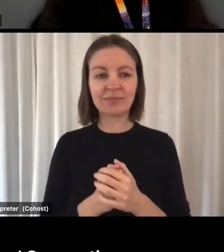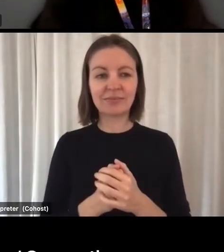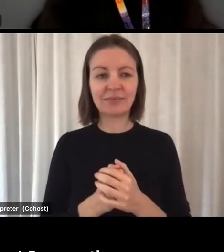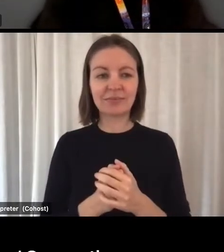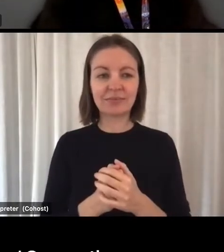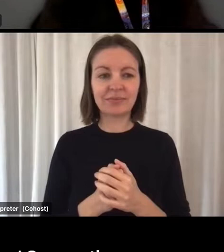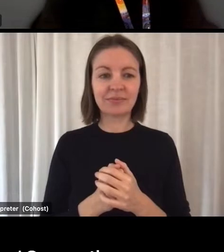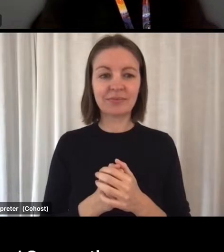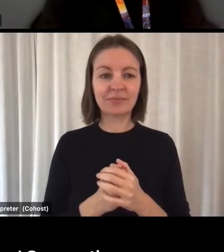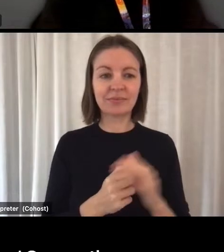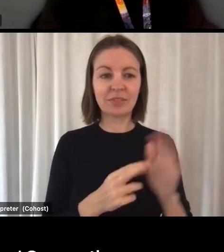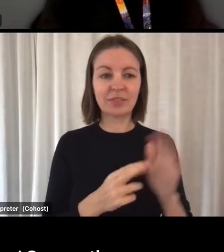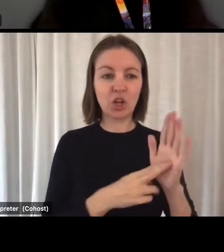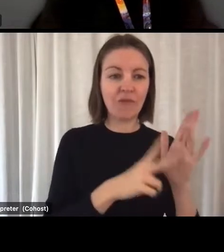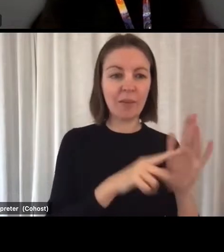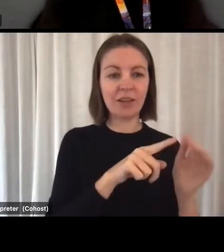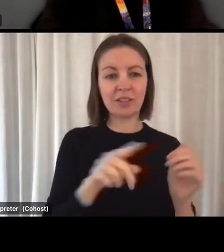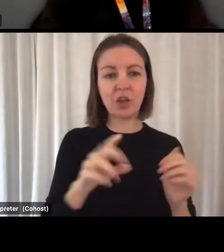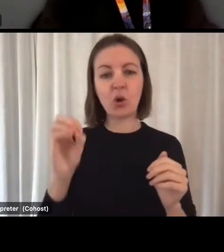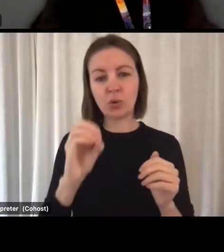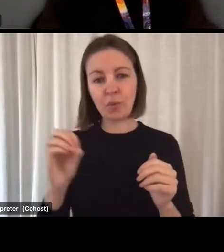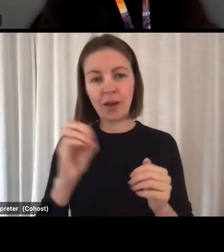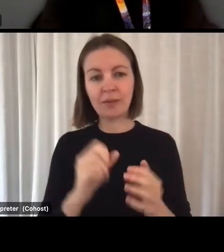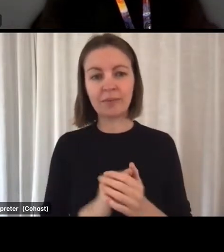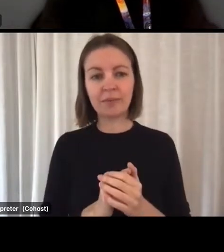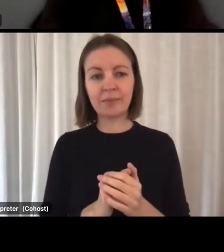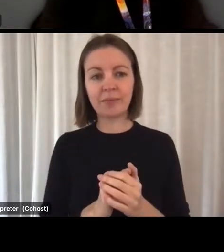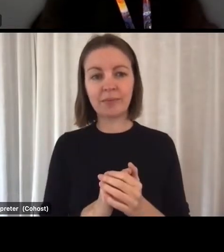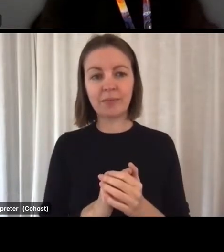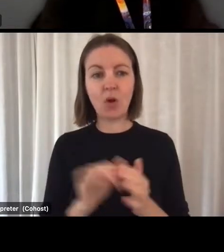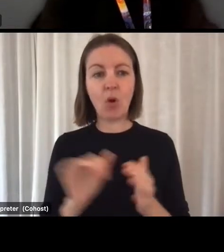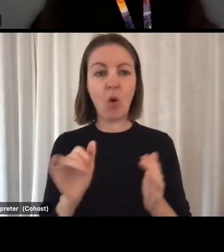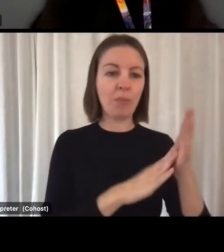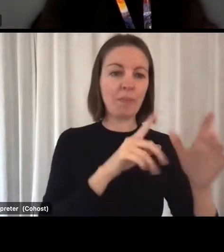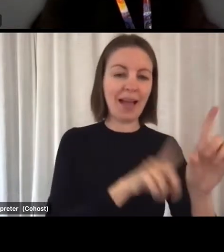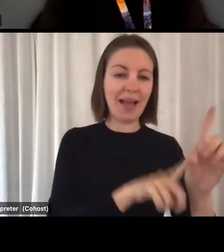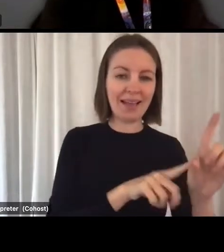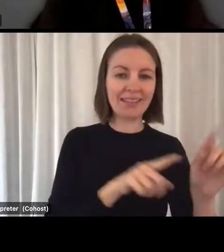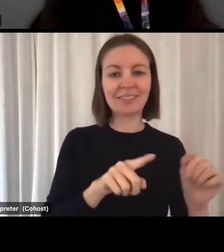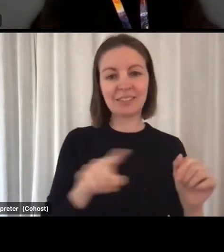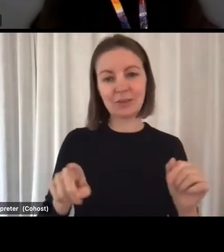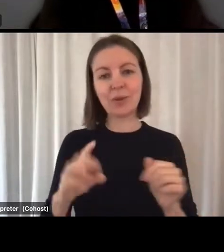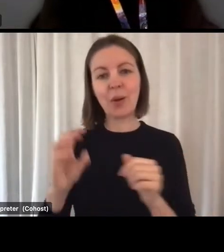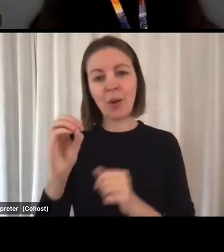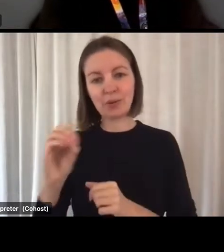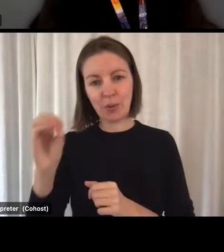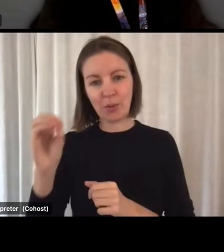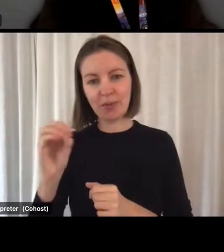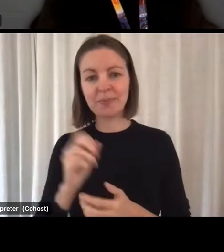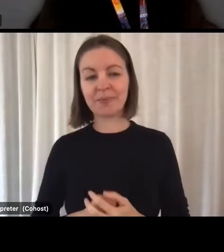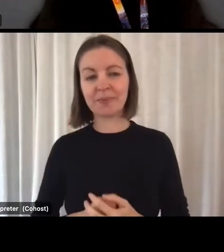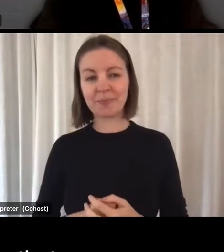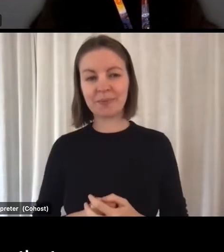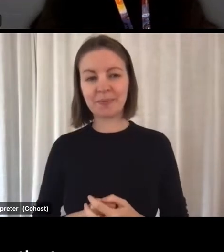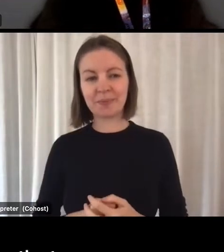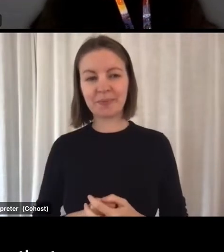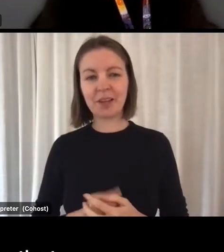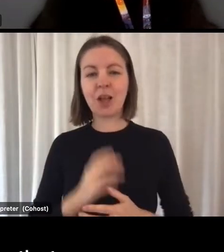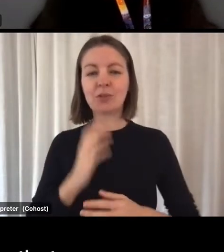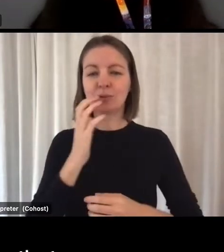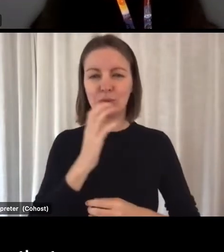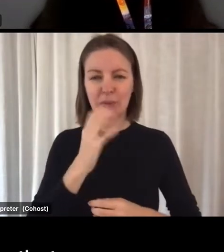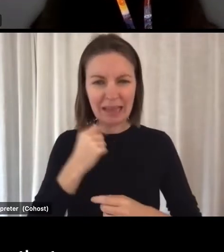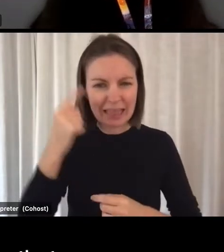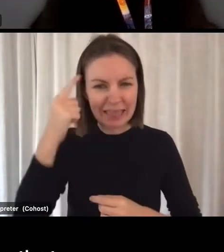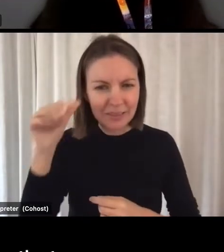2022, 12 months, or 1st of May 2022 to 31st of October, I think that, sorry, I